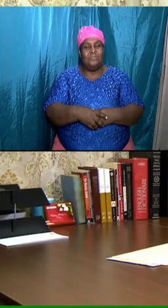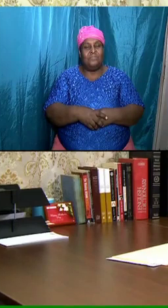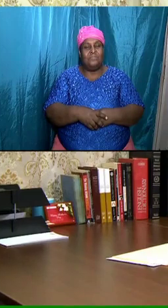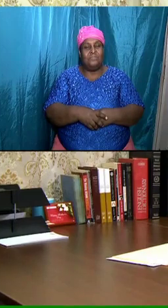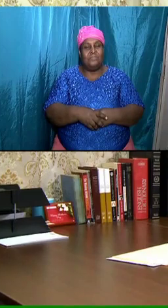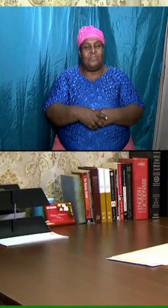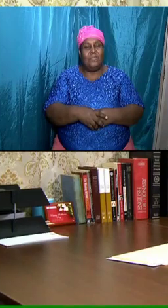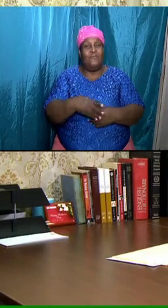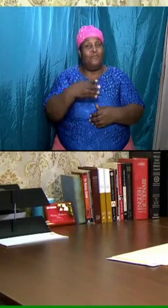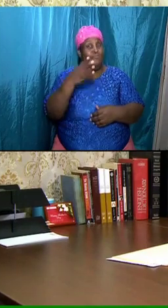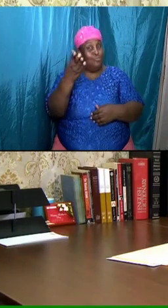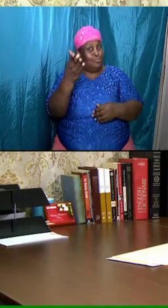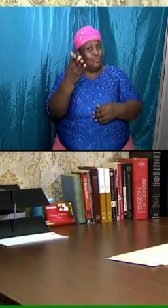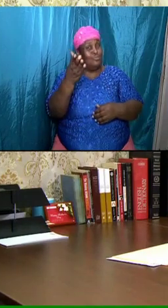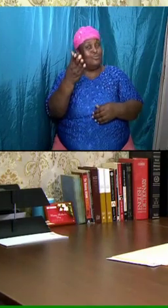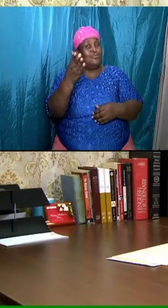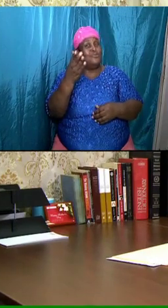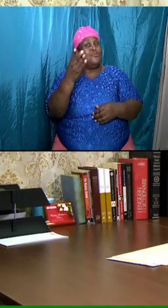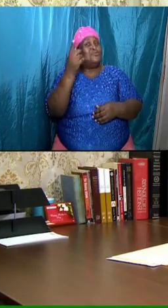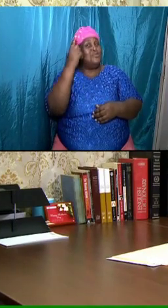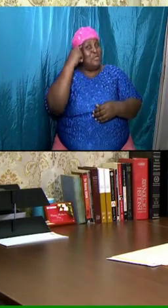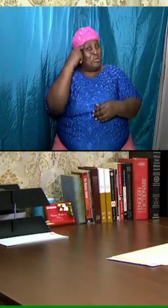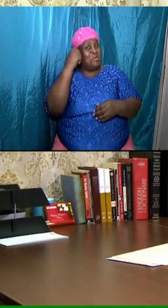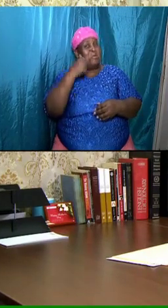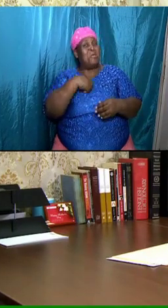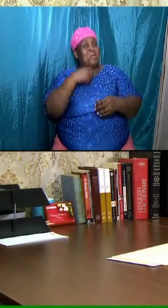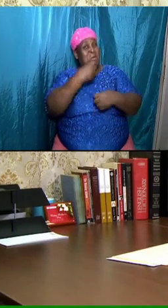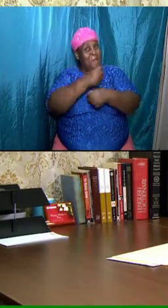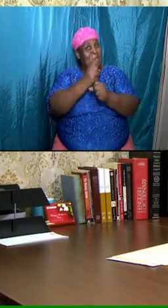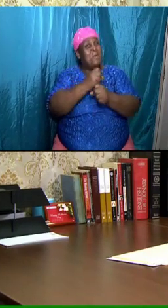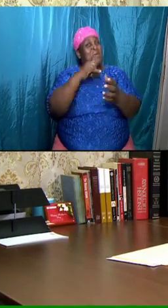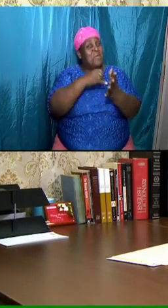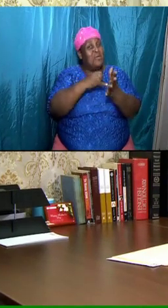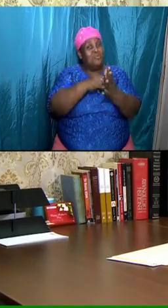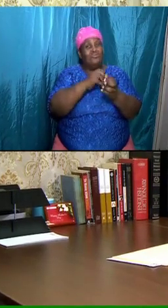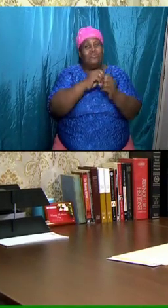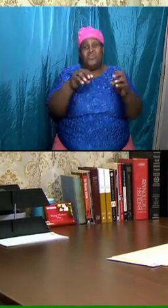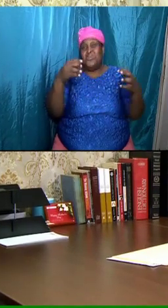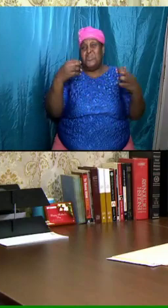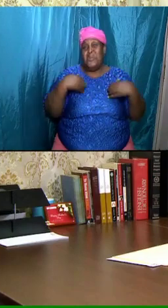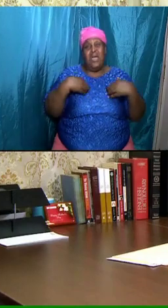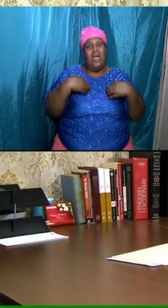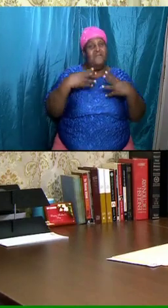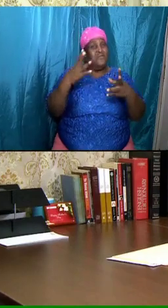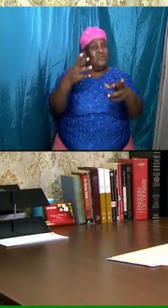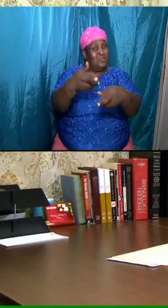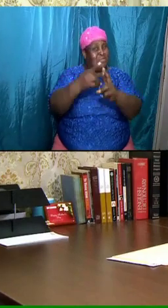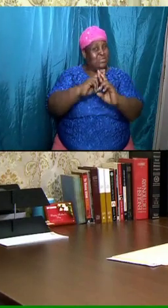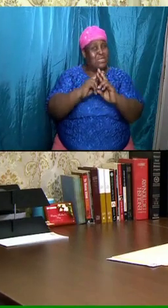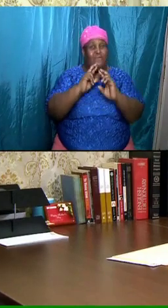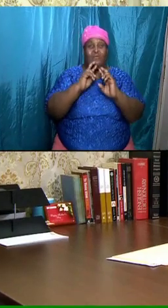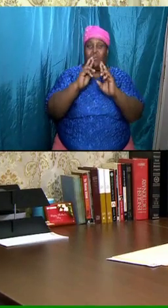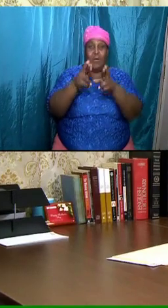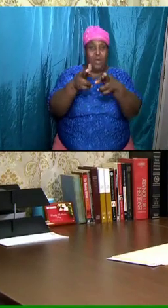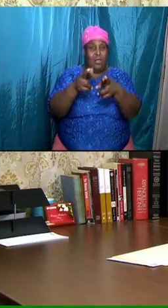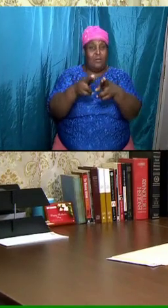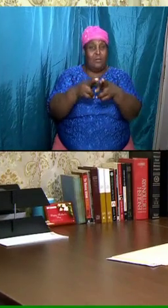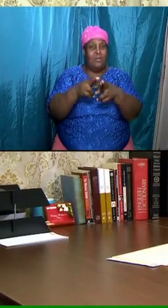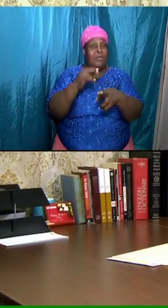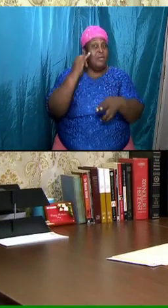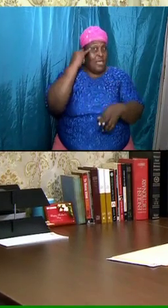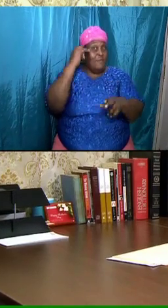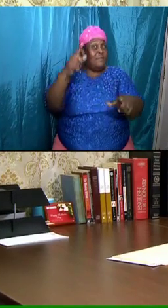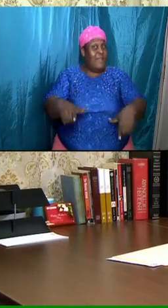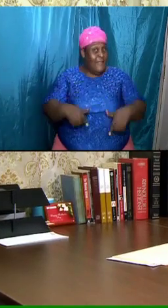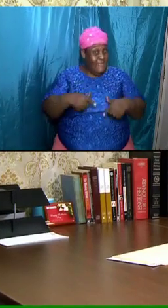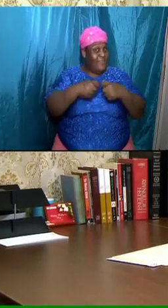So for those who think that, oh, I can make it and I don't have to get any reward once I make it, huh? If we are living in sin here,